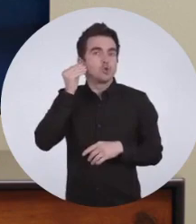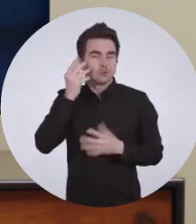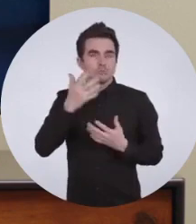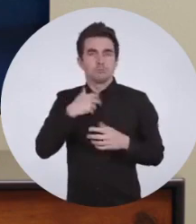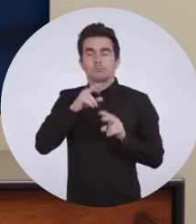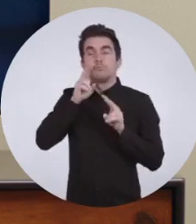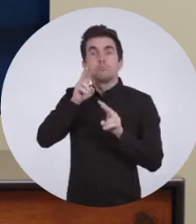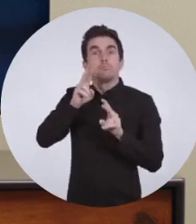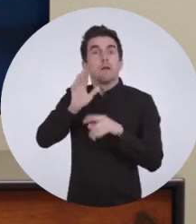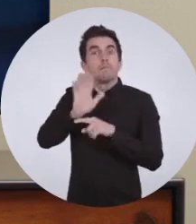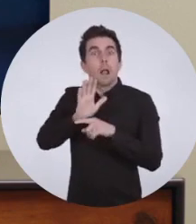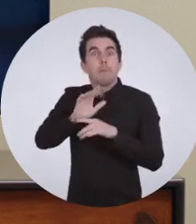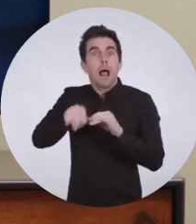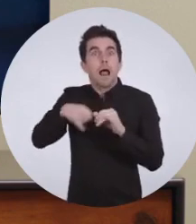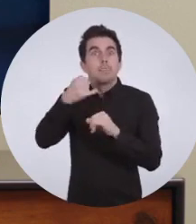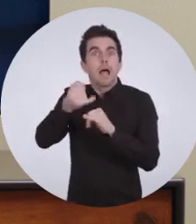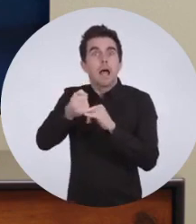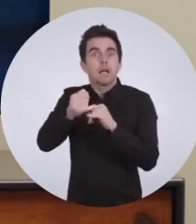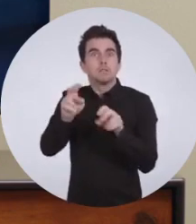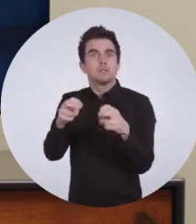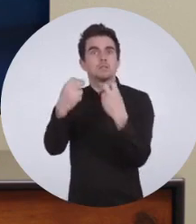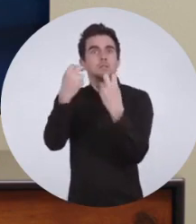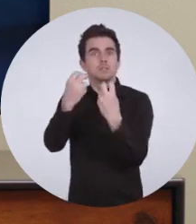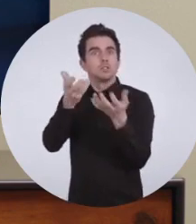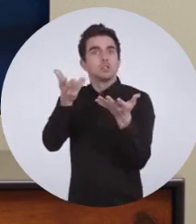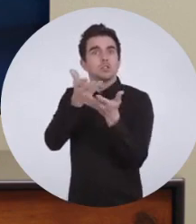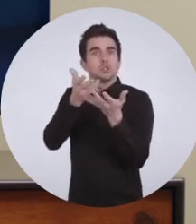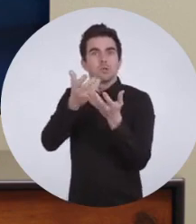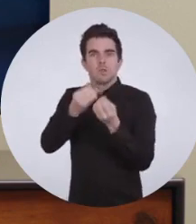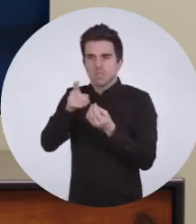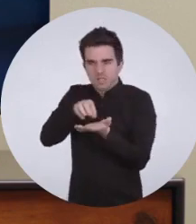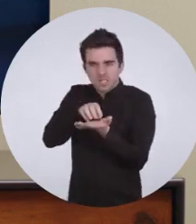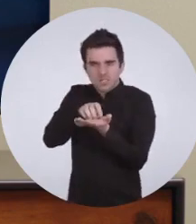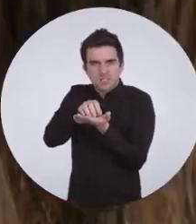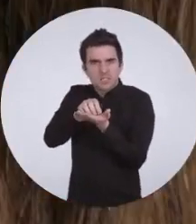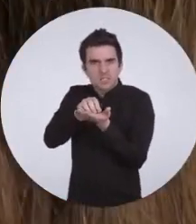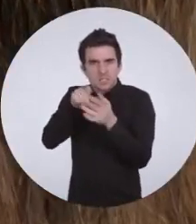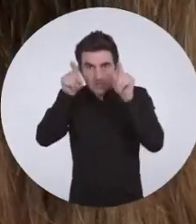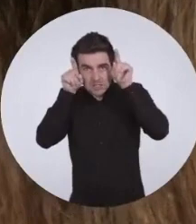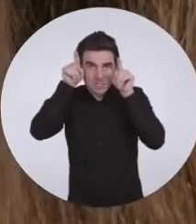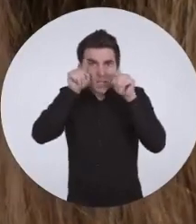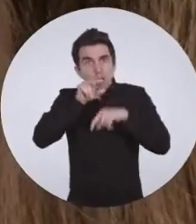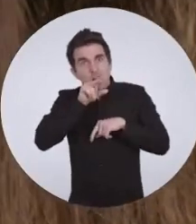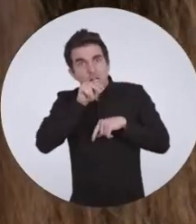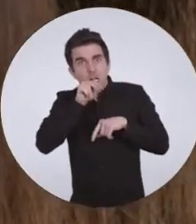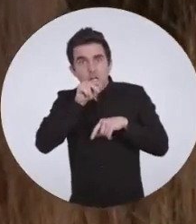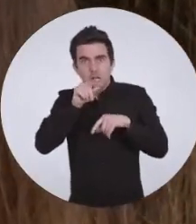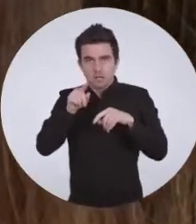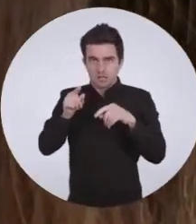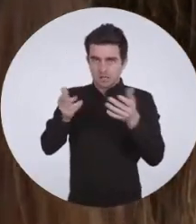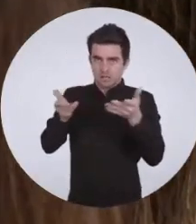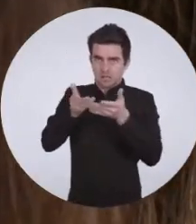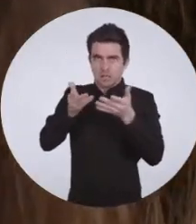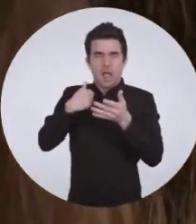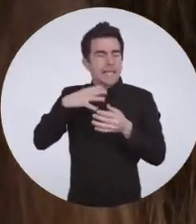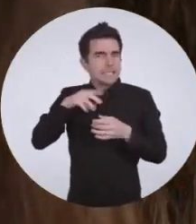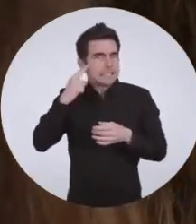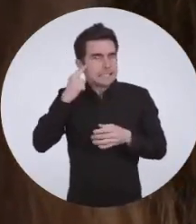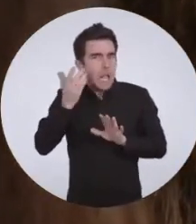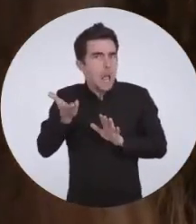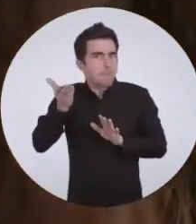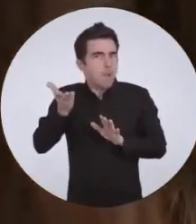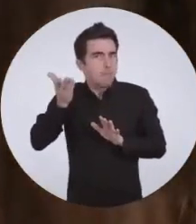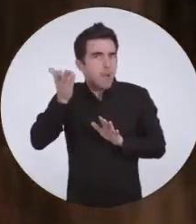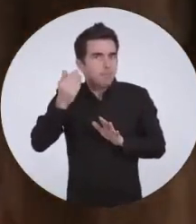Near the end of the film, the characters have a conversation with cicadas chirping in the background. It could be a little hard to hear, so I might need to increase